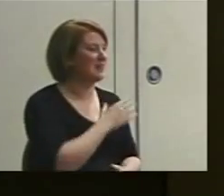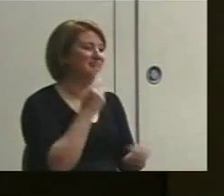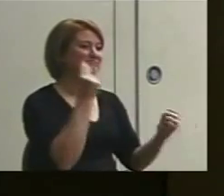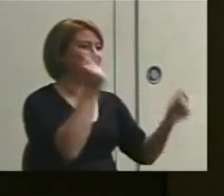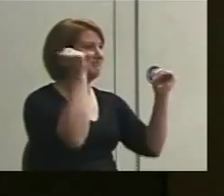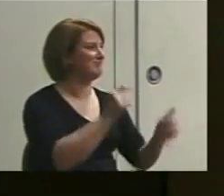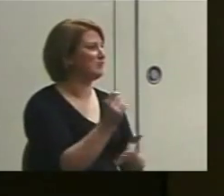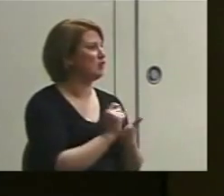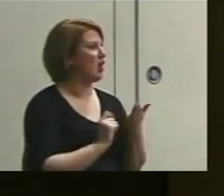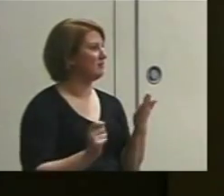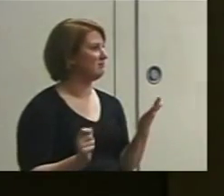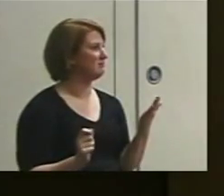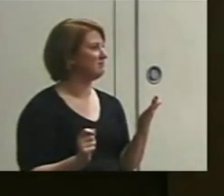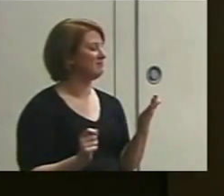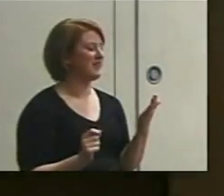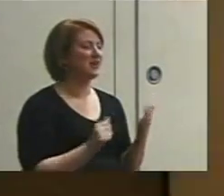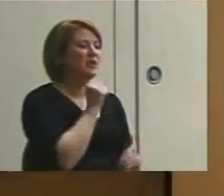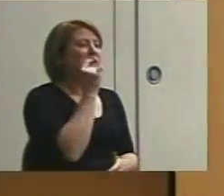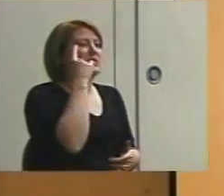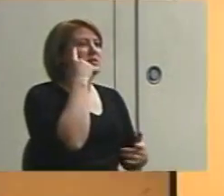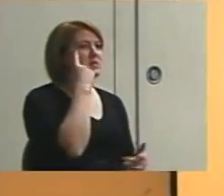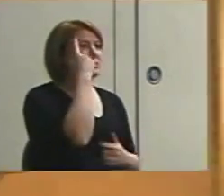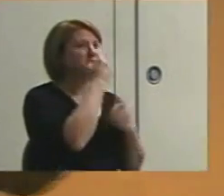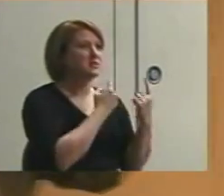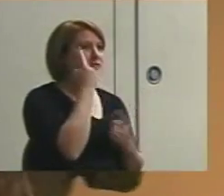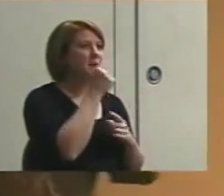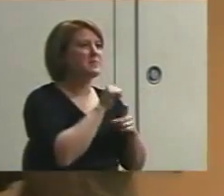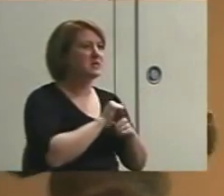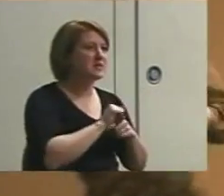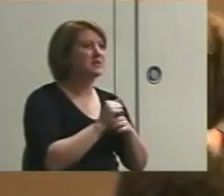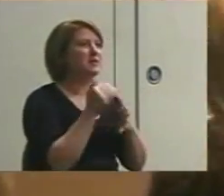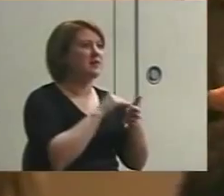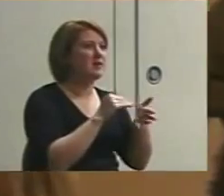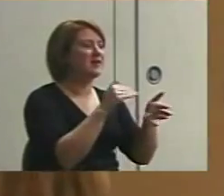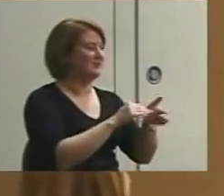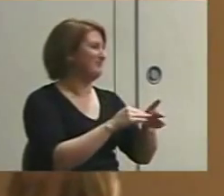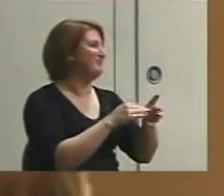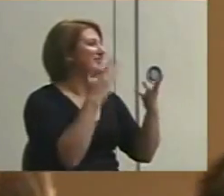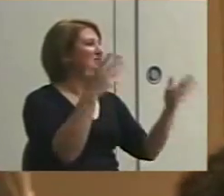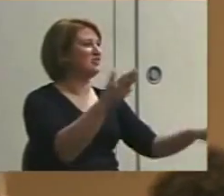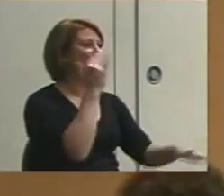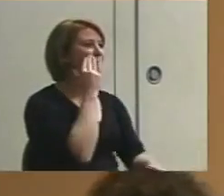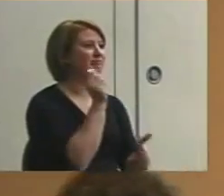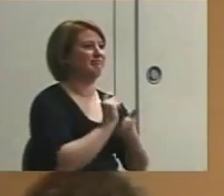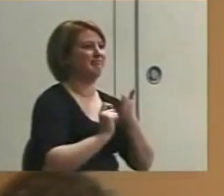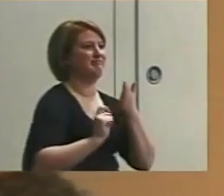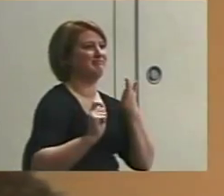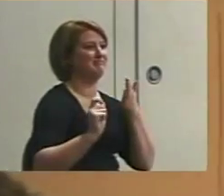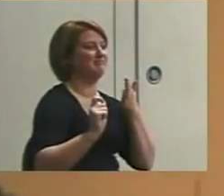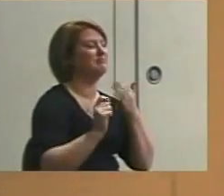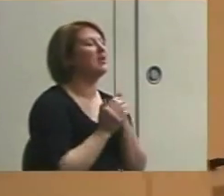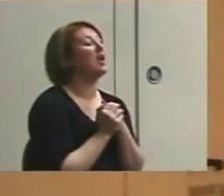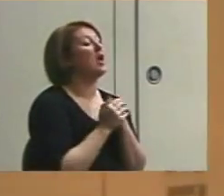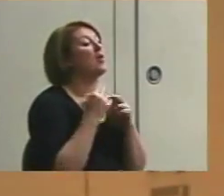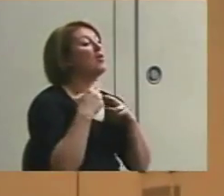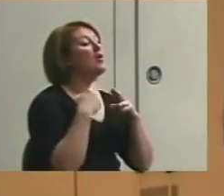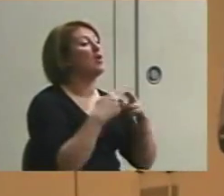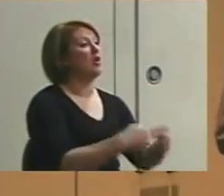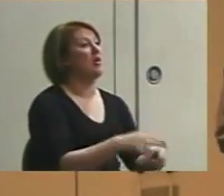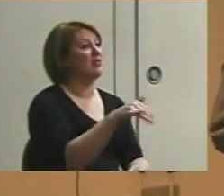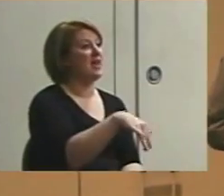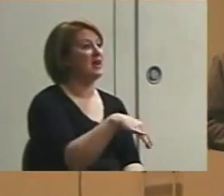They don't have to stop and think about it and do this whole practice over again. They've got it. They can do it quickly. We call that